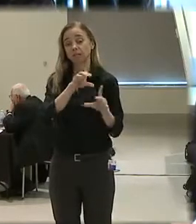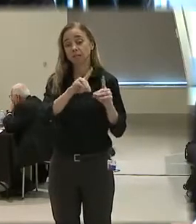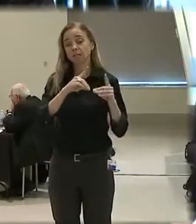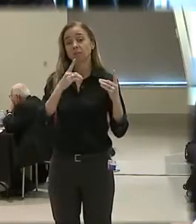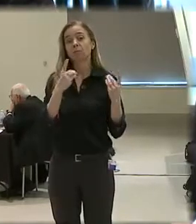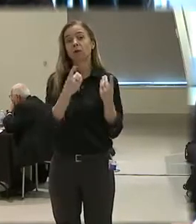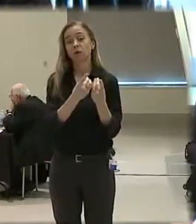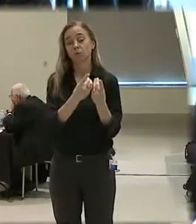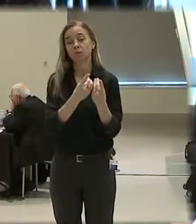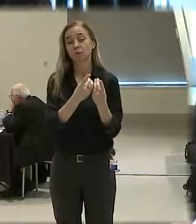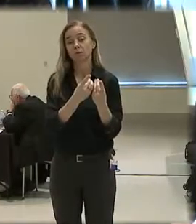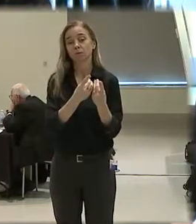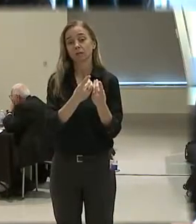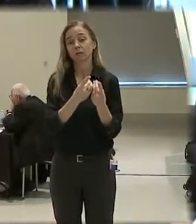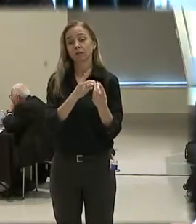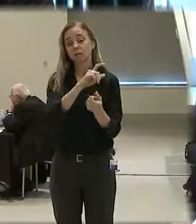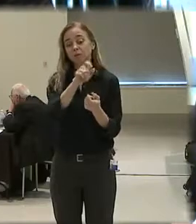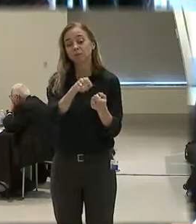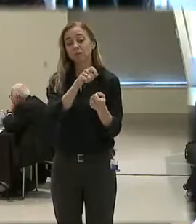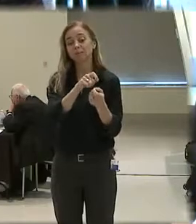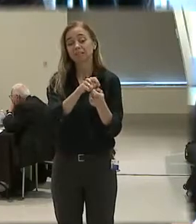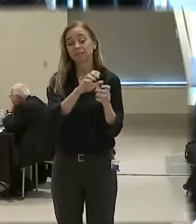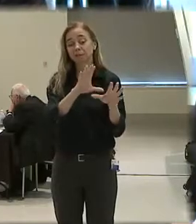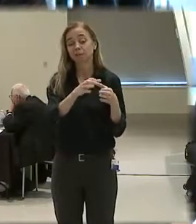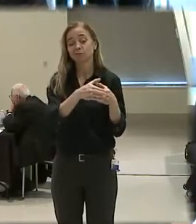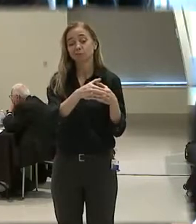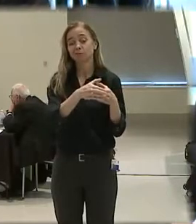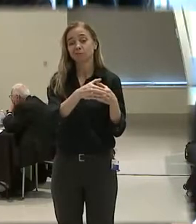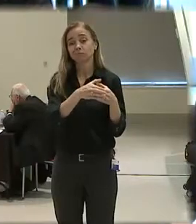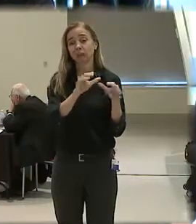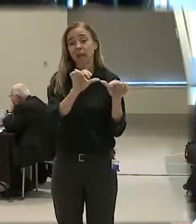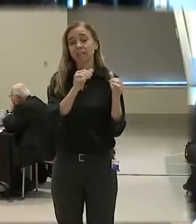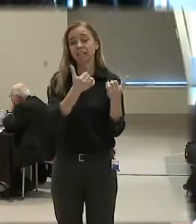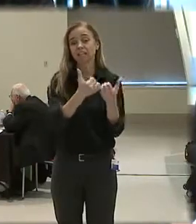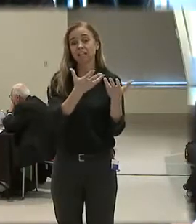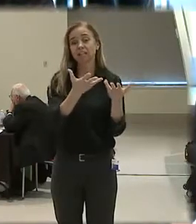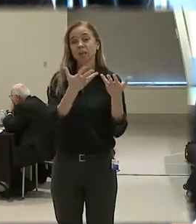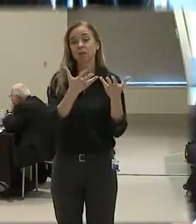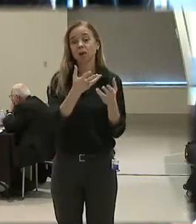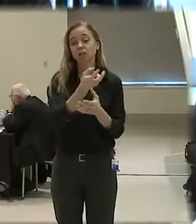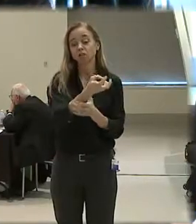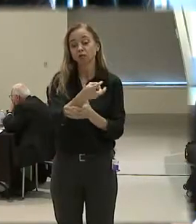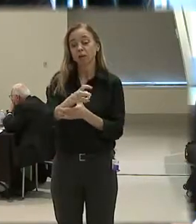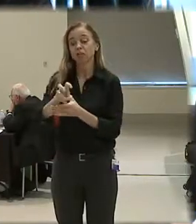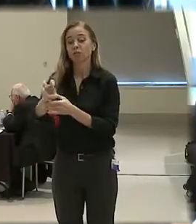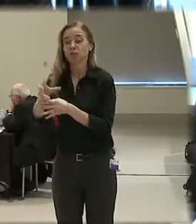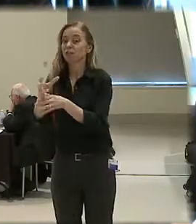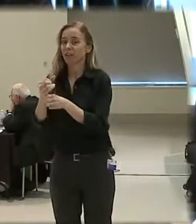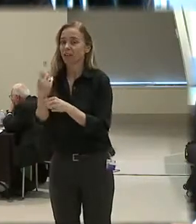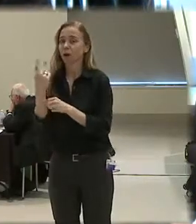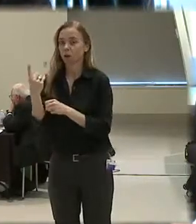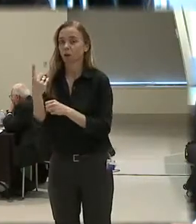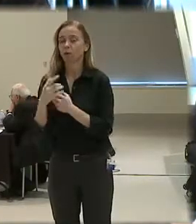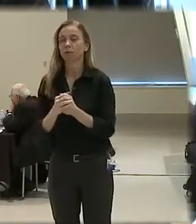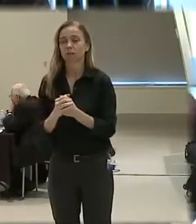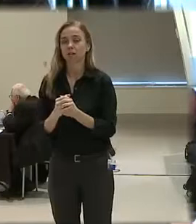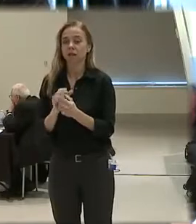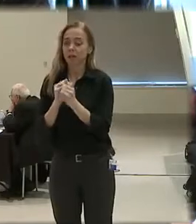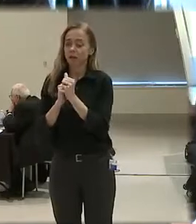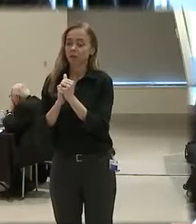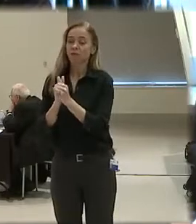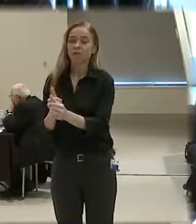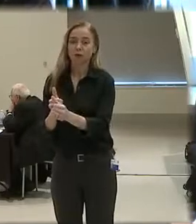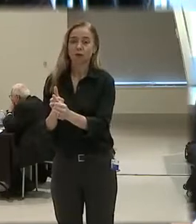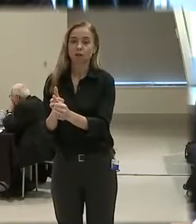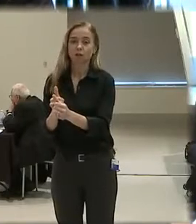you well know, was a certain kind of agency, and they wanted a transformational police chief. They got one, and they got one that followed him,